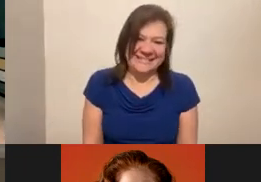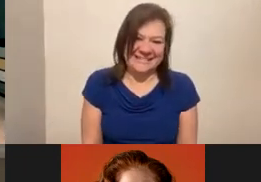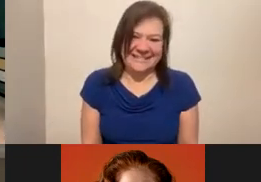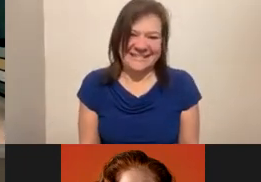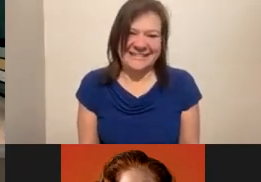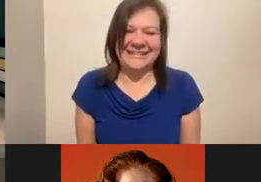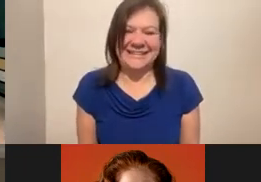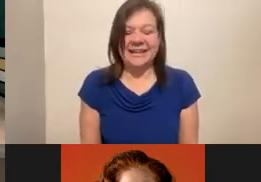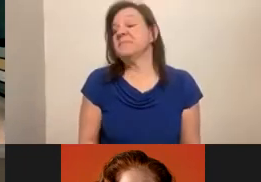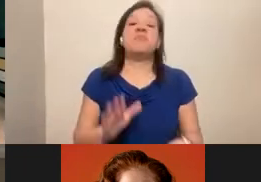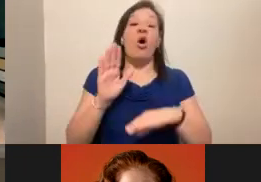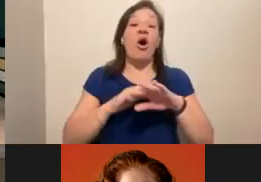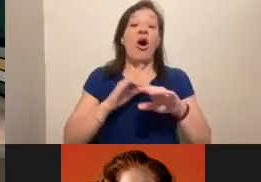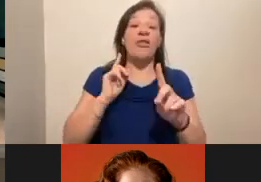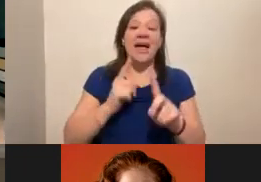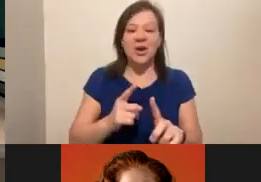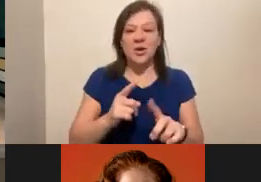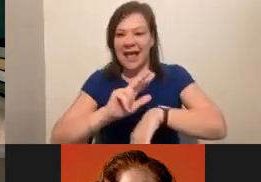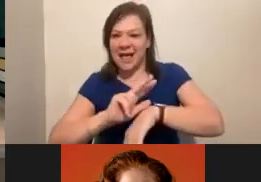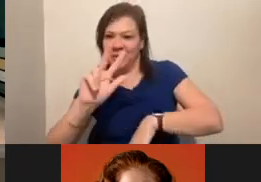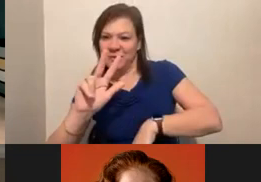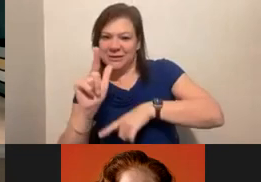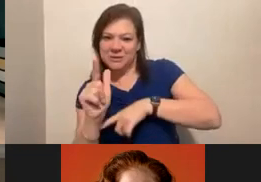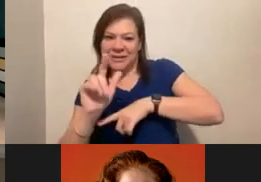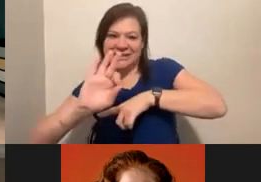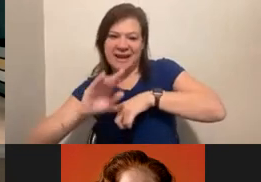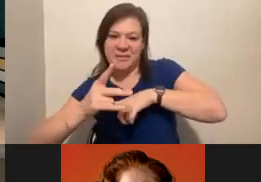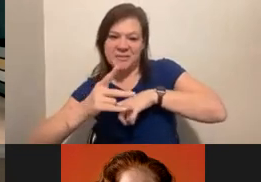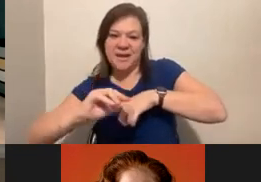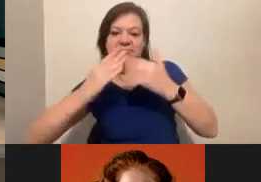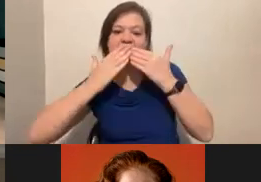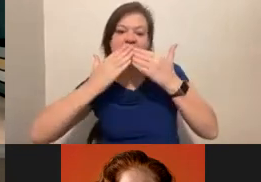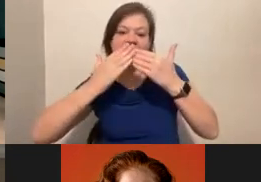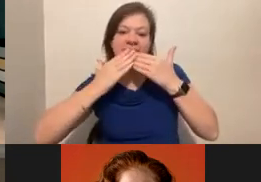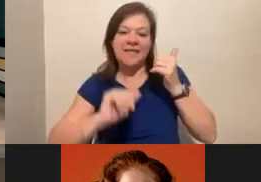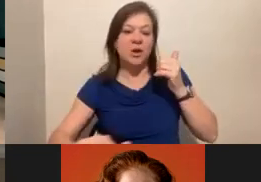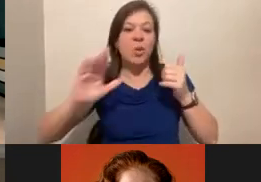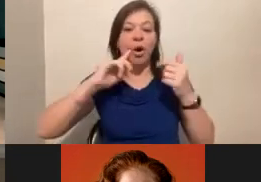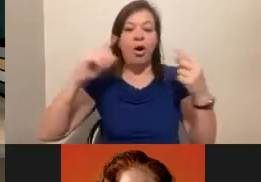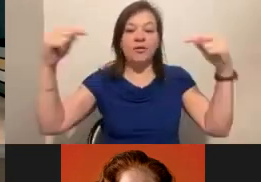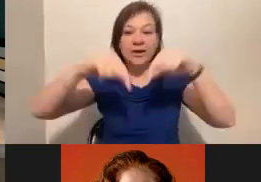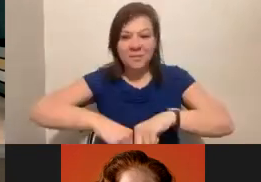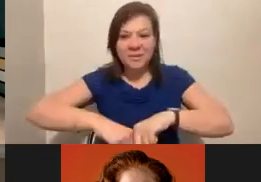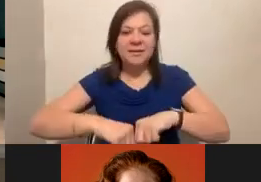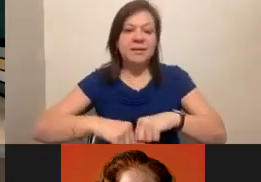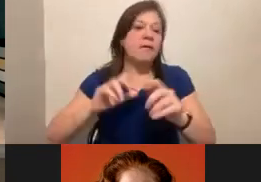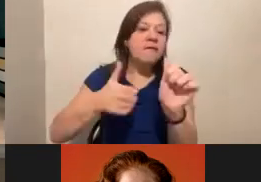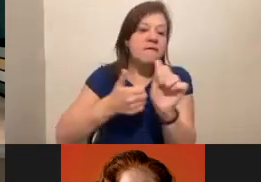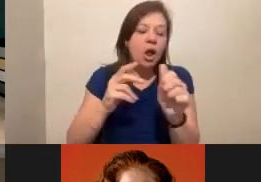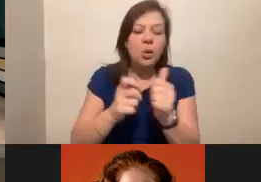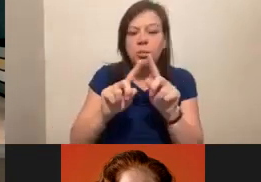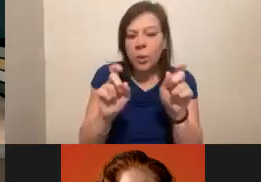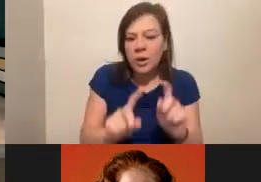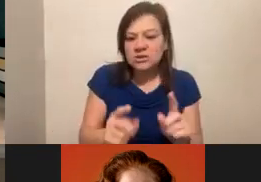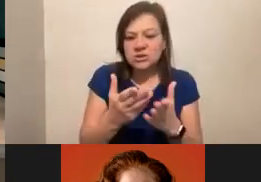Well, and on that note at 329, I want to thank everyone for being in this space, obviously follow up with questions that